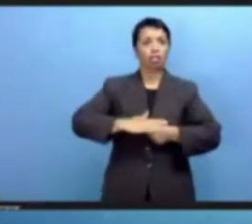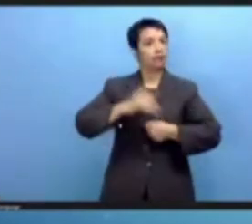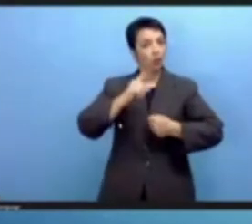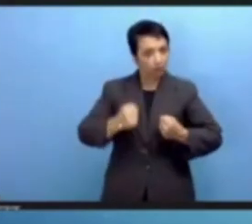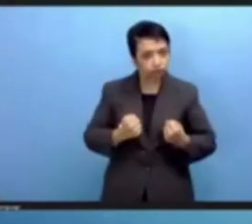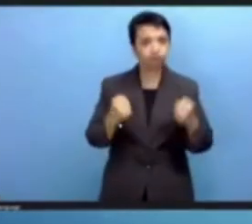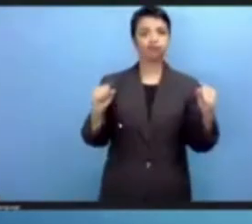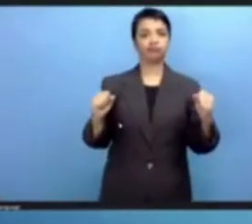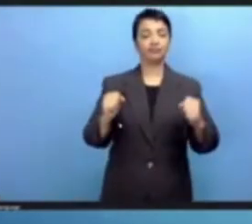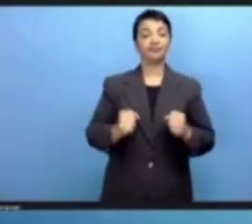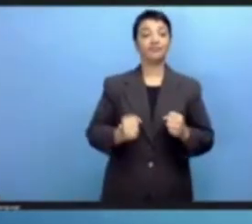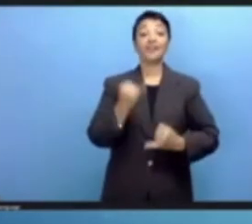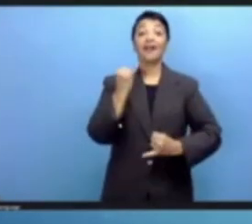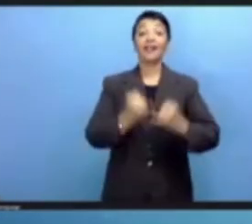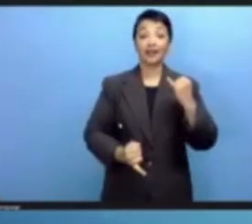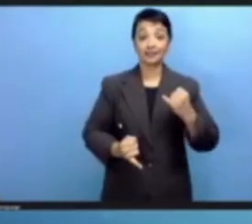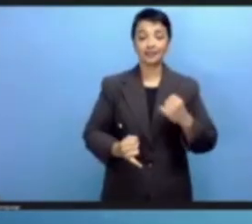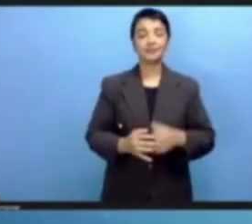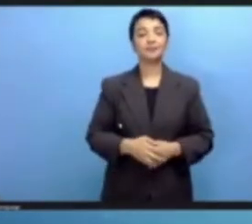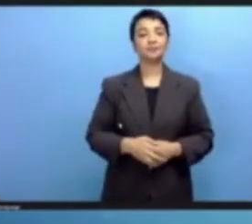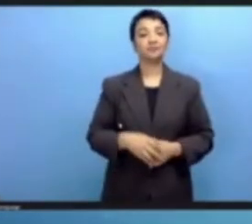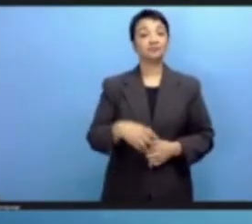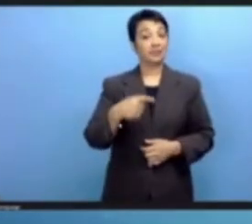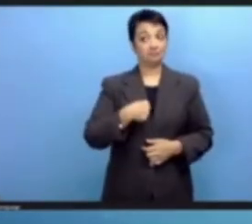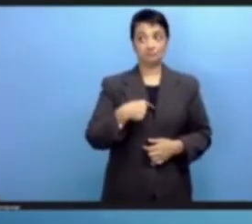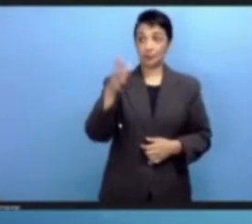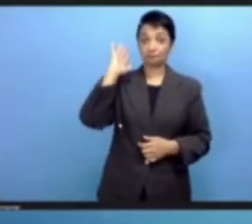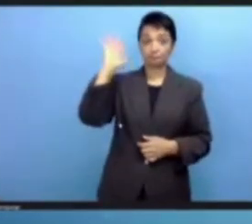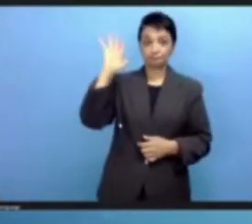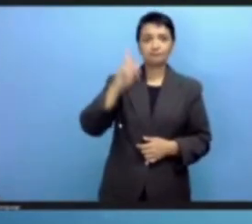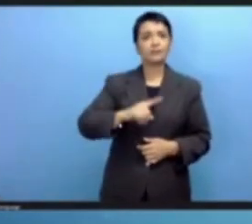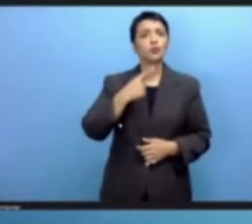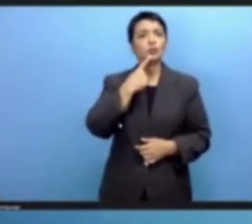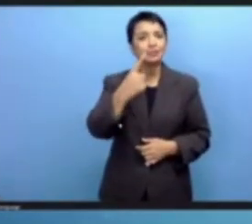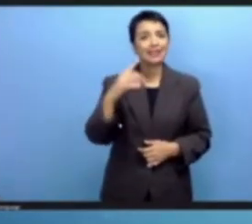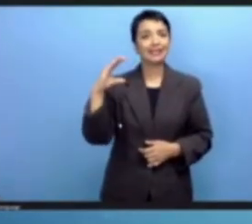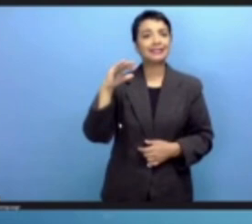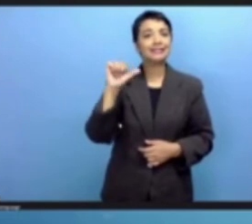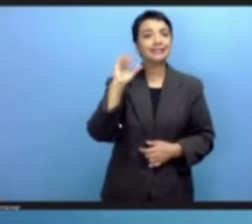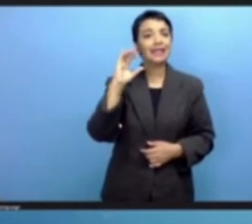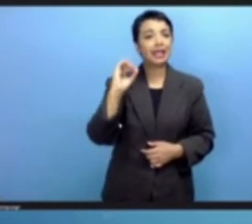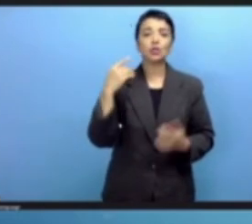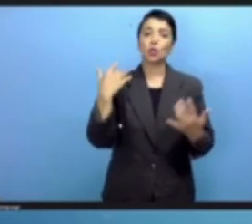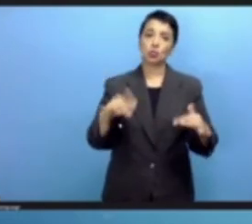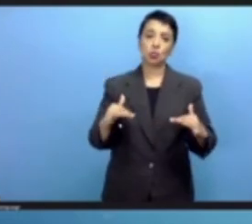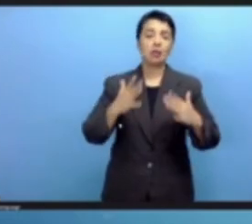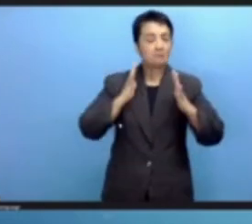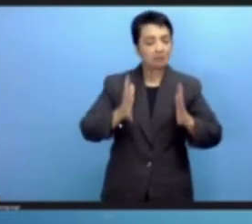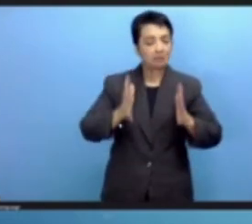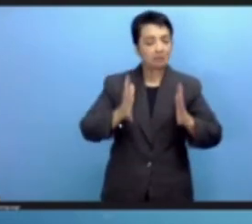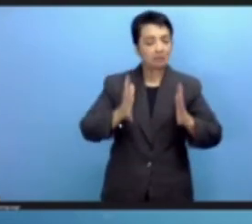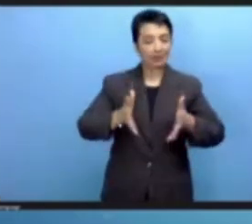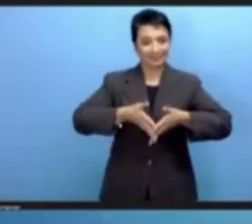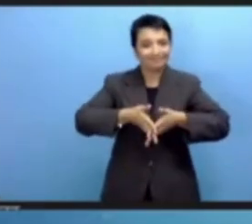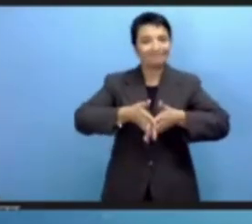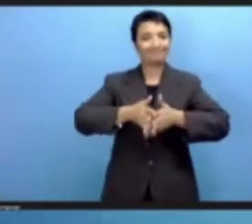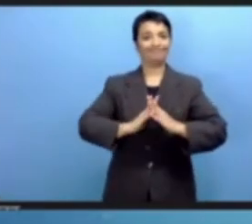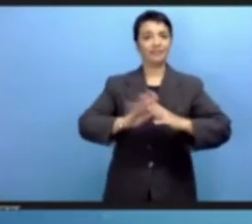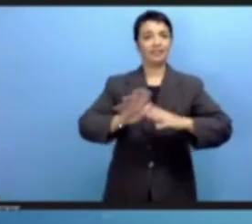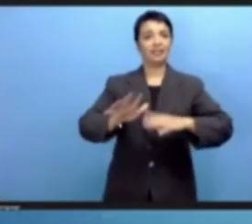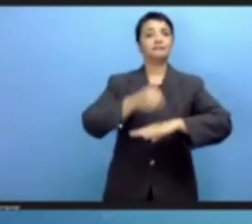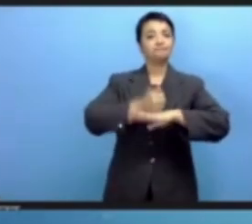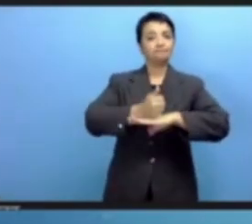Finally, I cannot stand here without echoing civil society's call for the reestablishment of internet access across the African